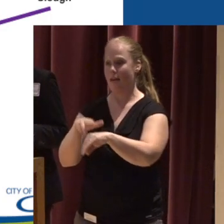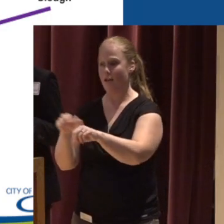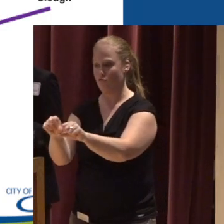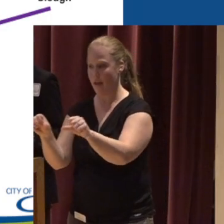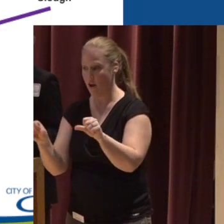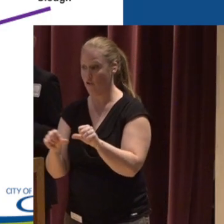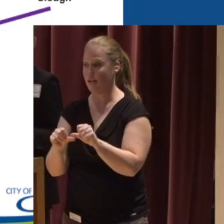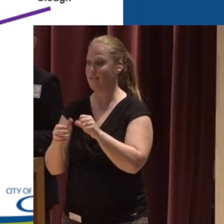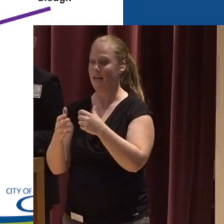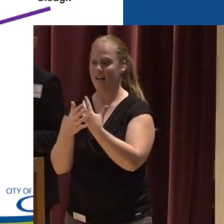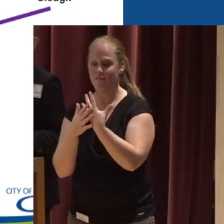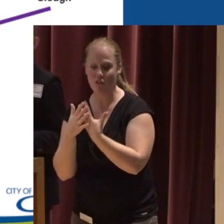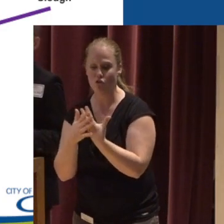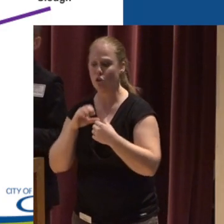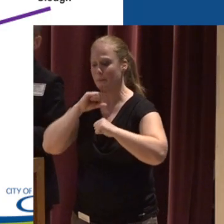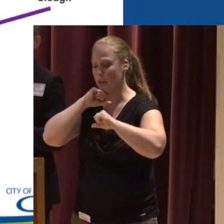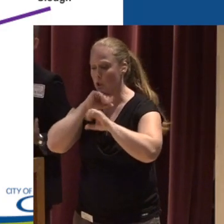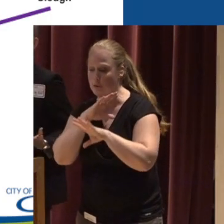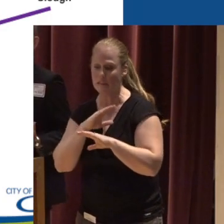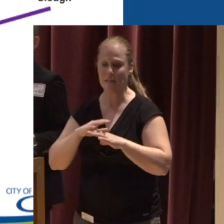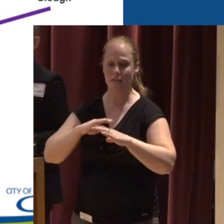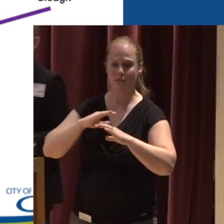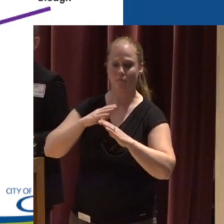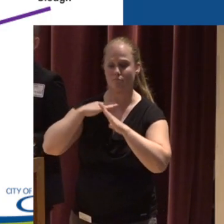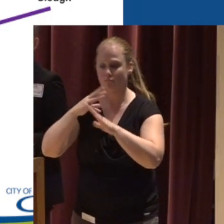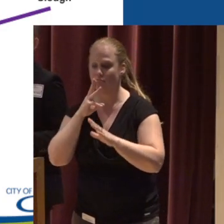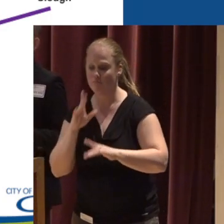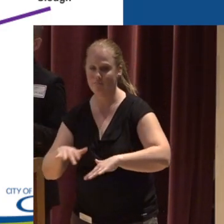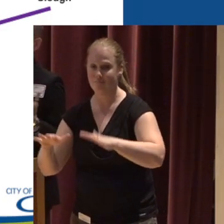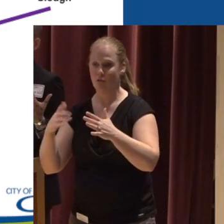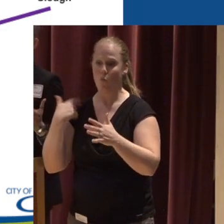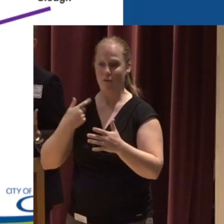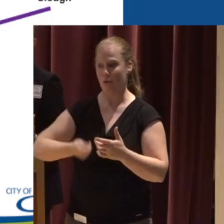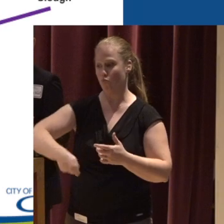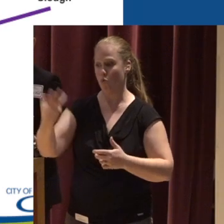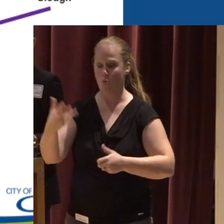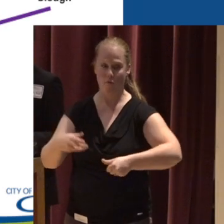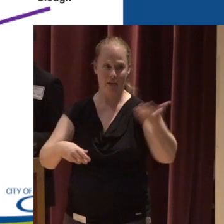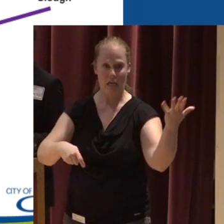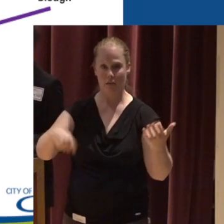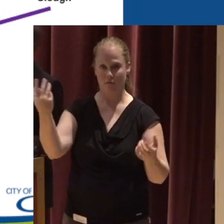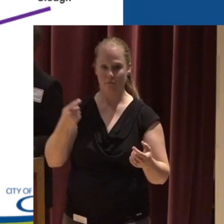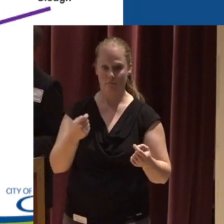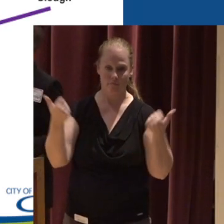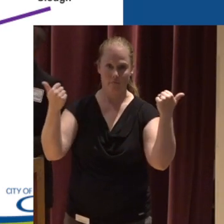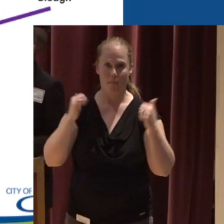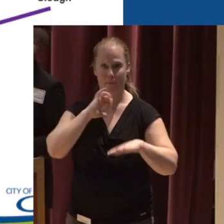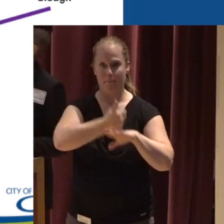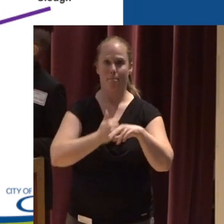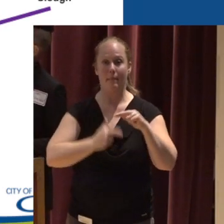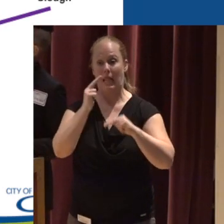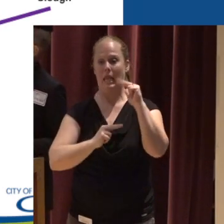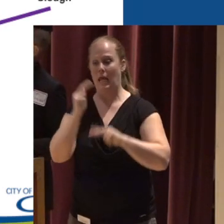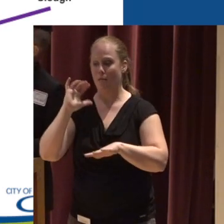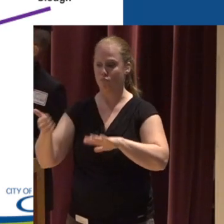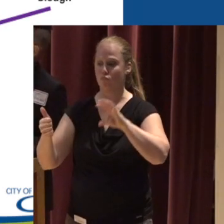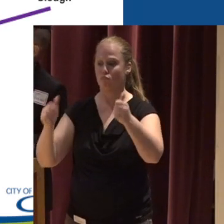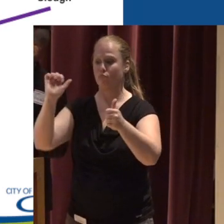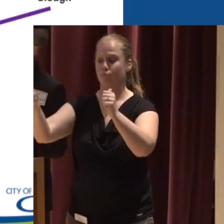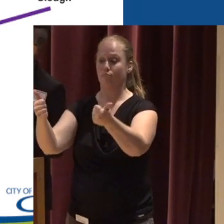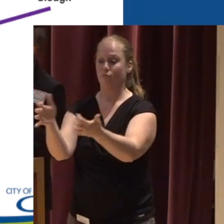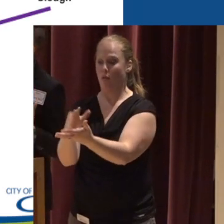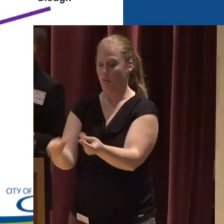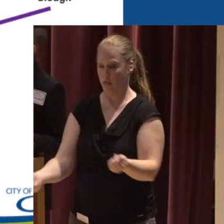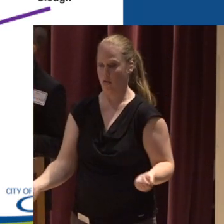naturally filter pollutants Have been removed from the landscape over the past 100 years Okay? And they've been